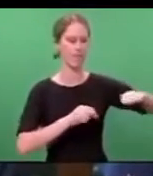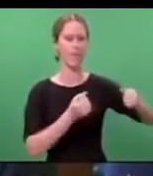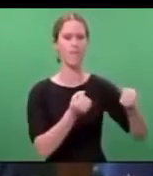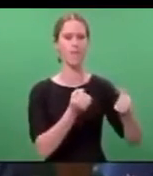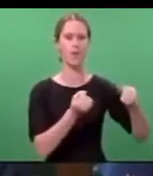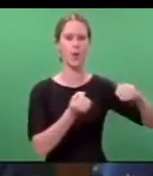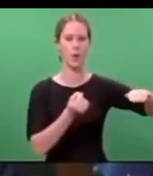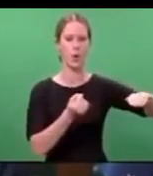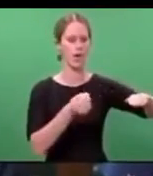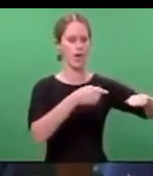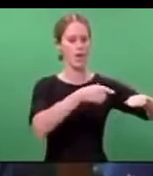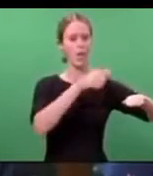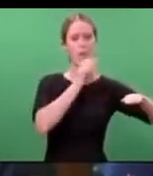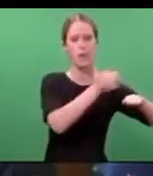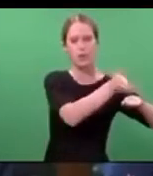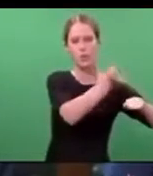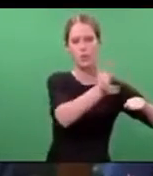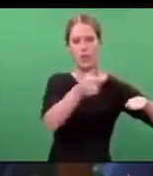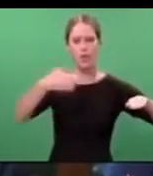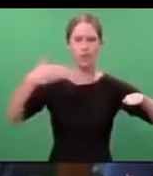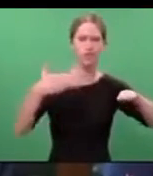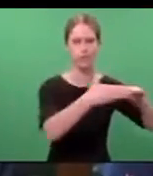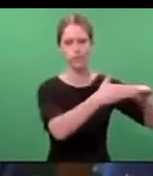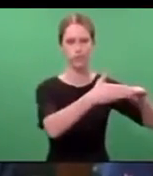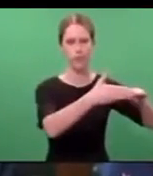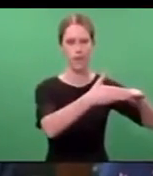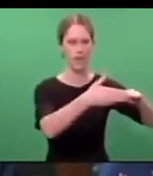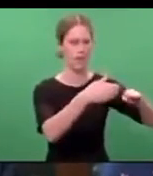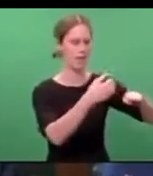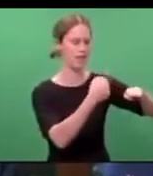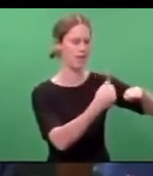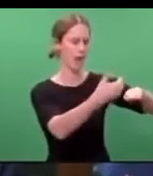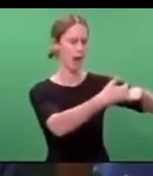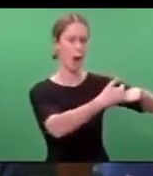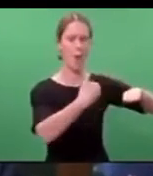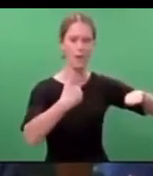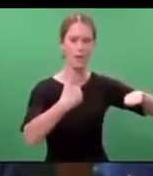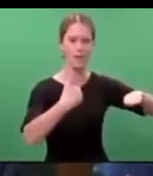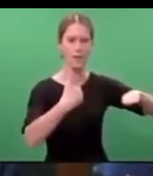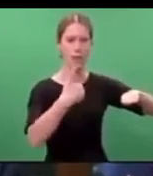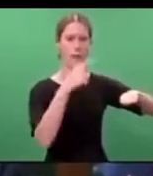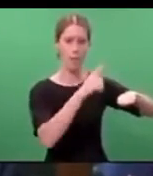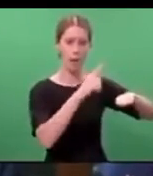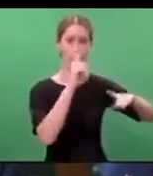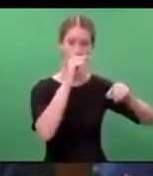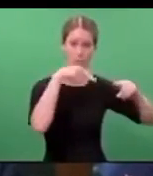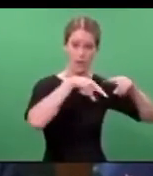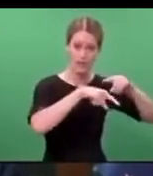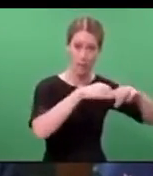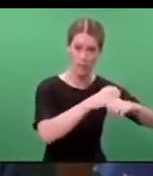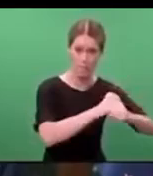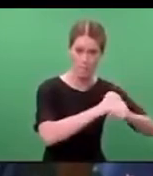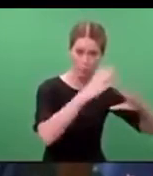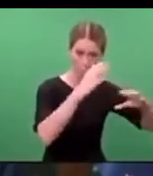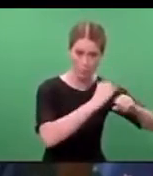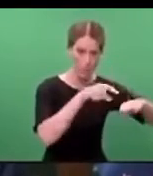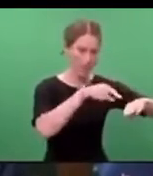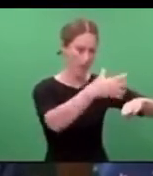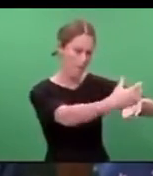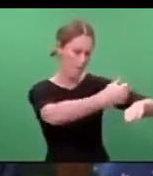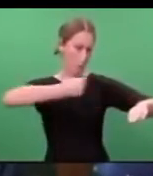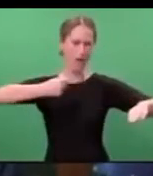the offender was still shooting. They pulled open his car door when there were explosives inside and pulled him out.